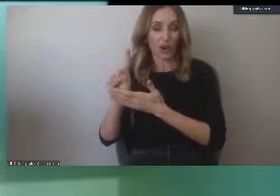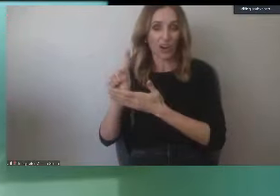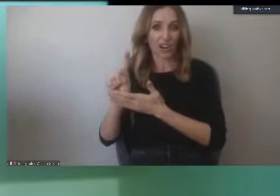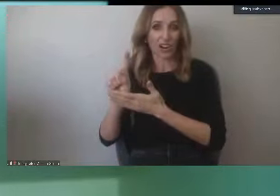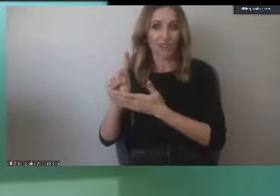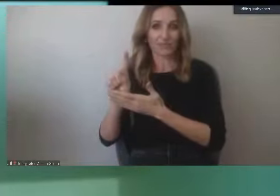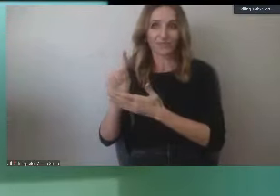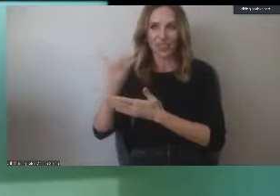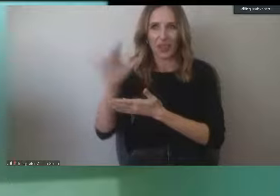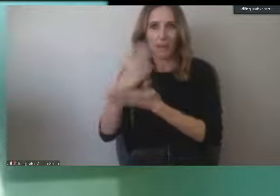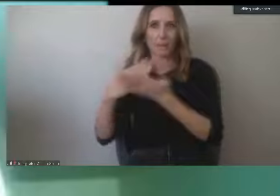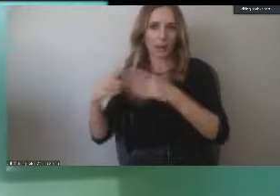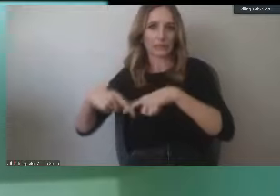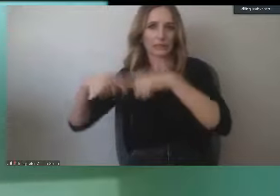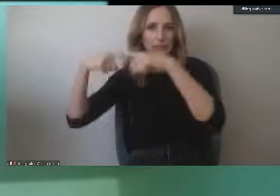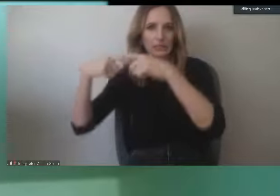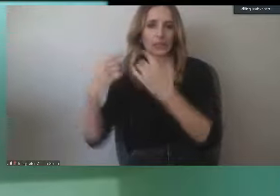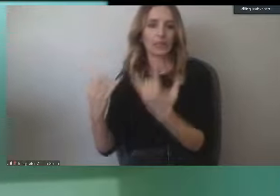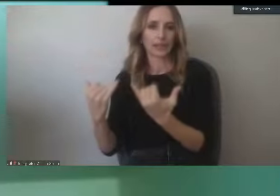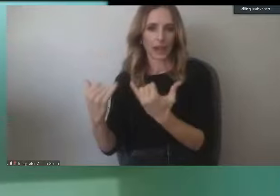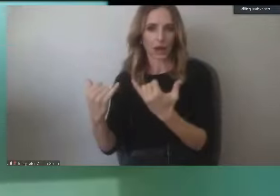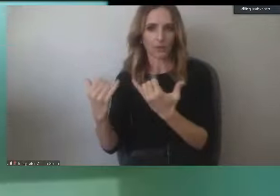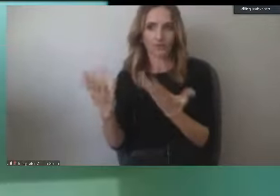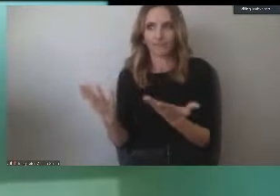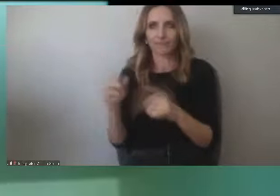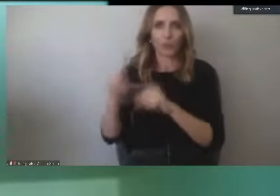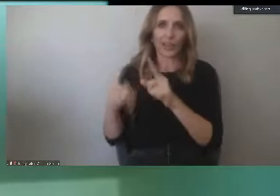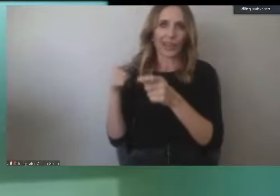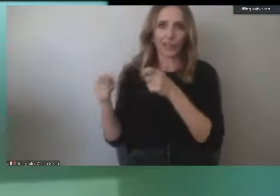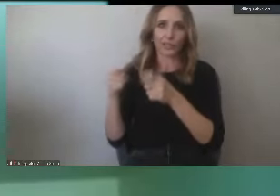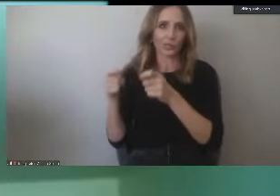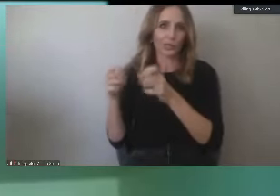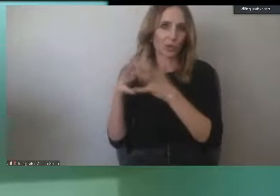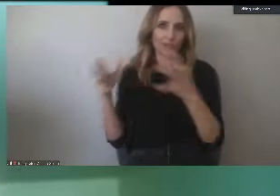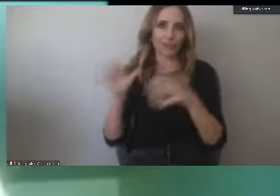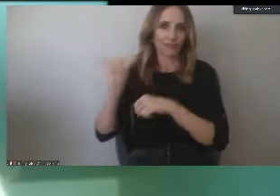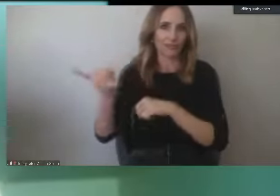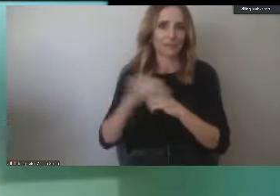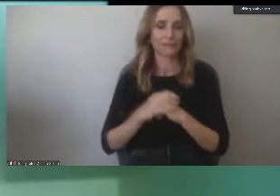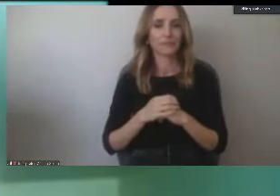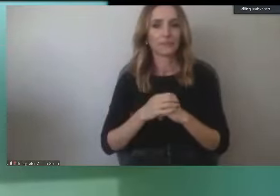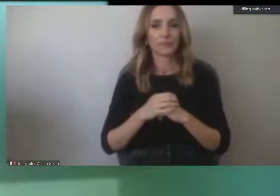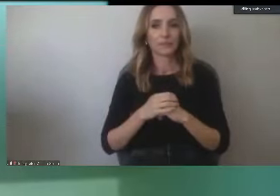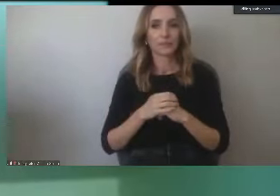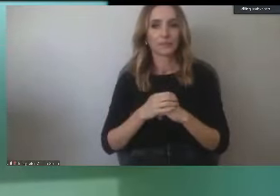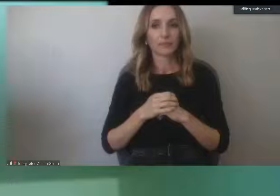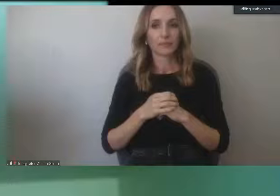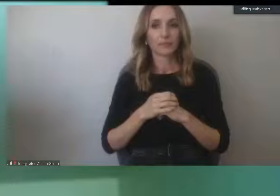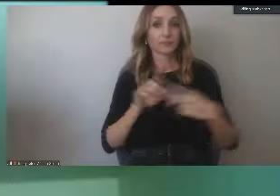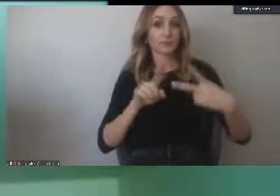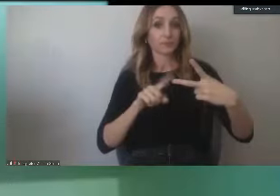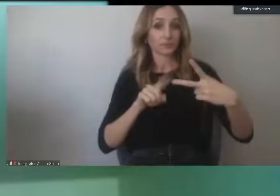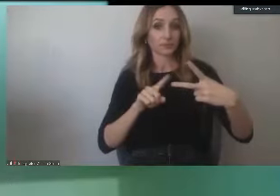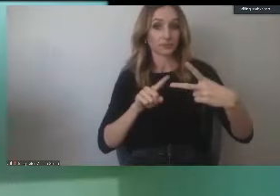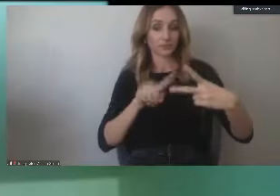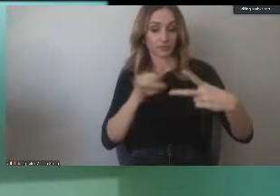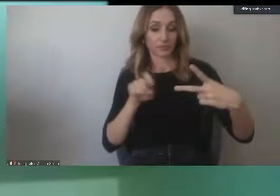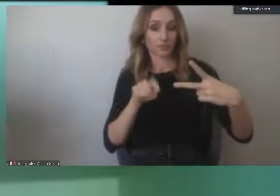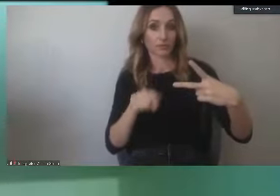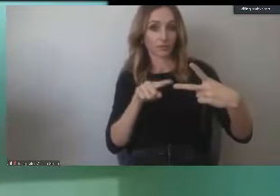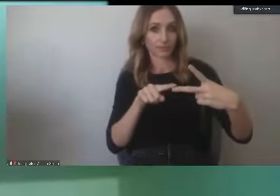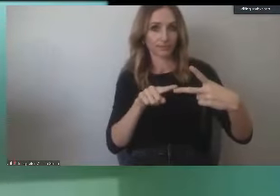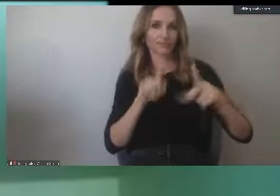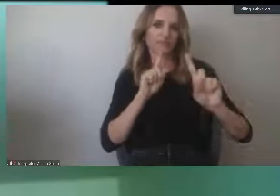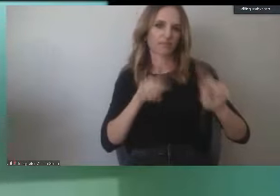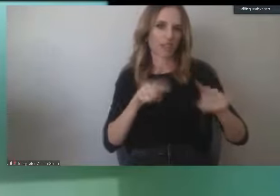required. And there's obviously limited control that we have over that. And in regards to the second one, we want